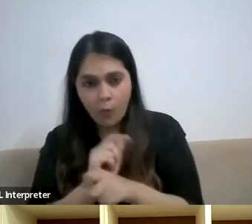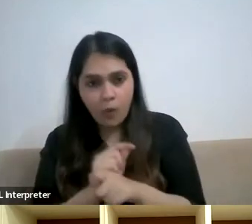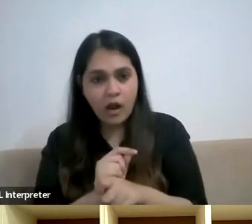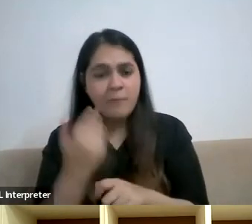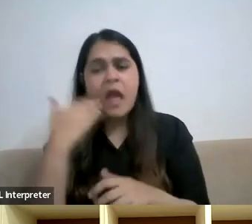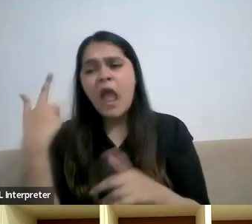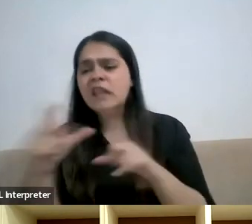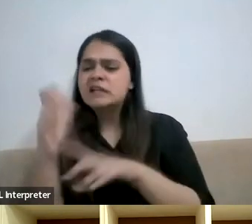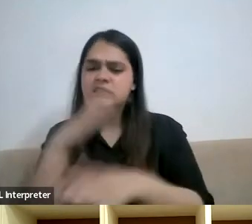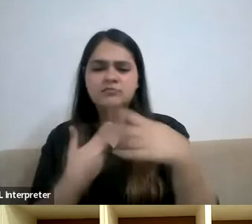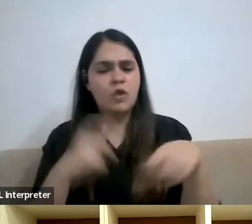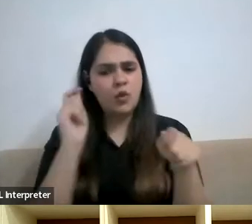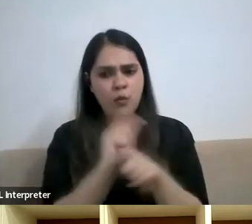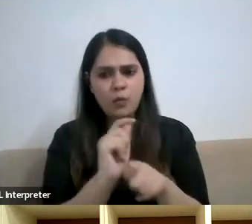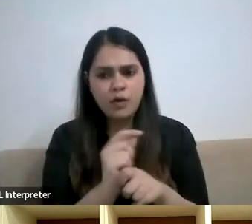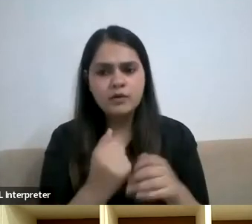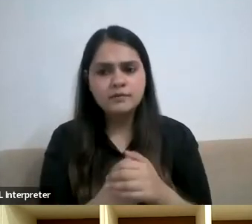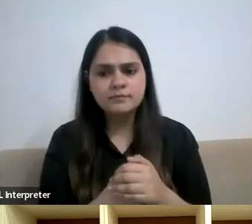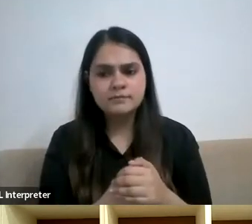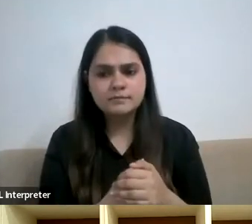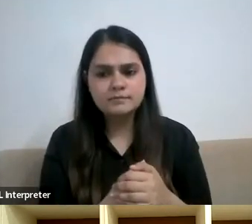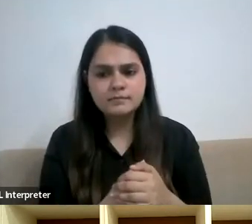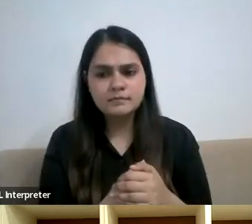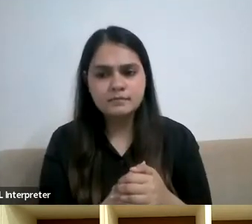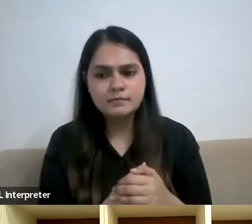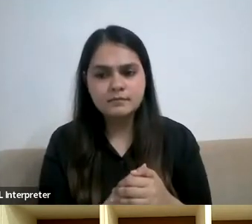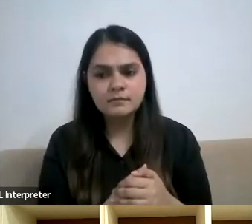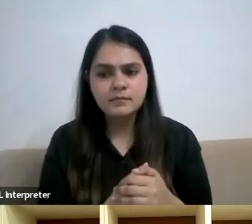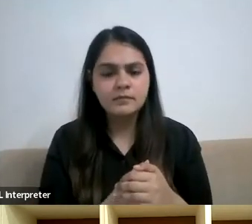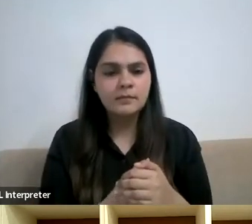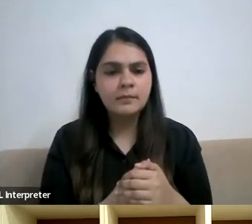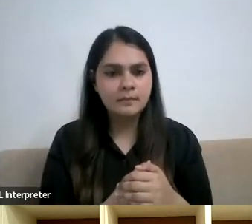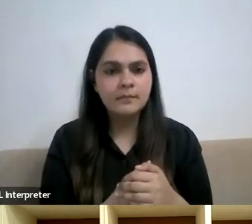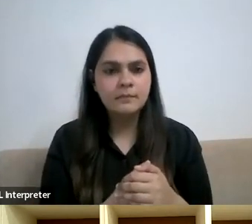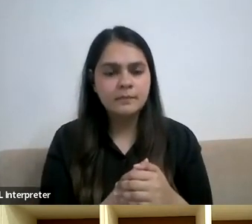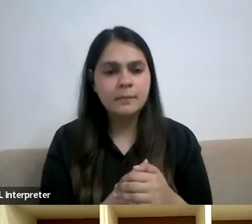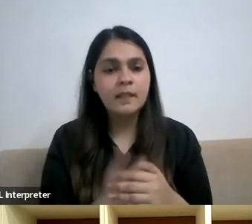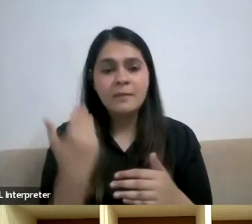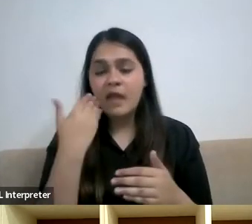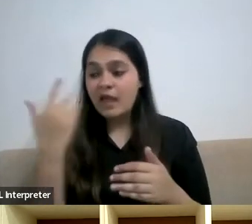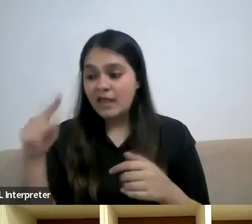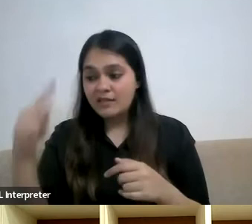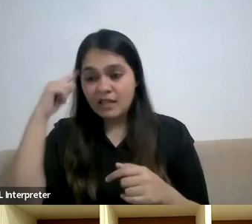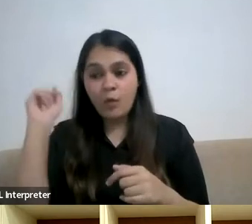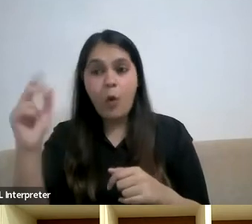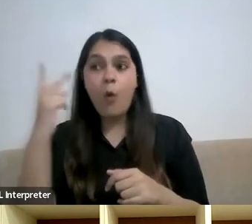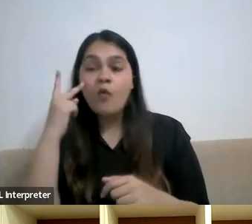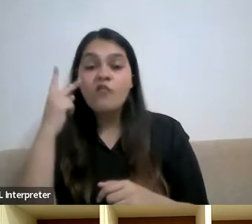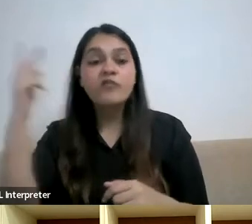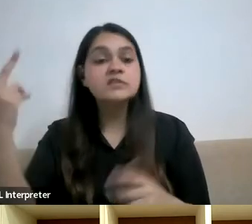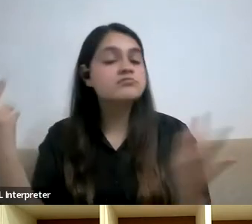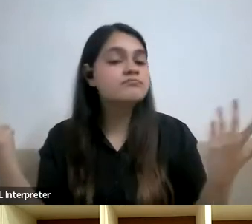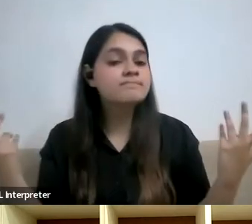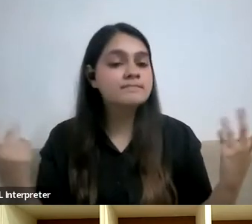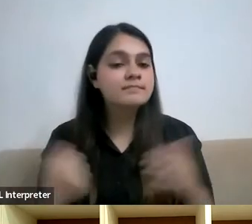disability work, can it becomes part of our work also to look at accessibility as a whole. And I think the vision for all of us should be,